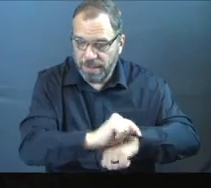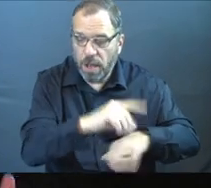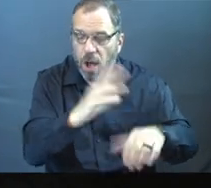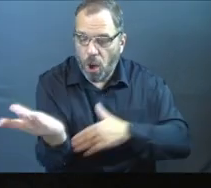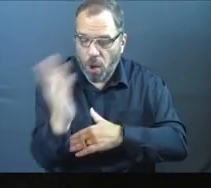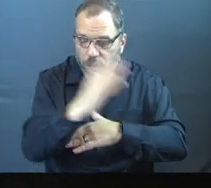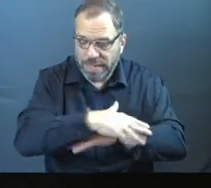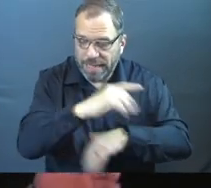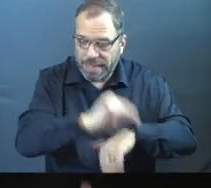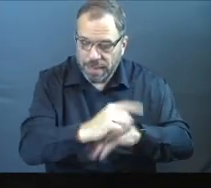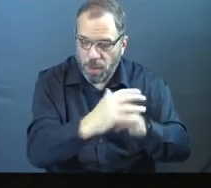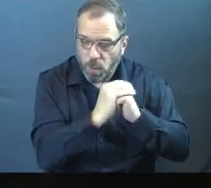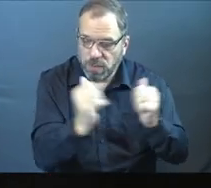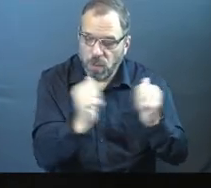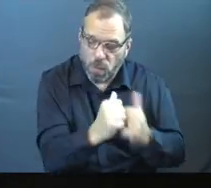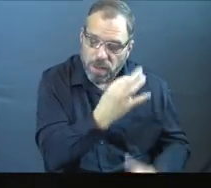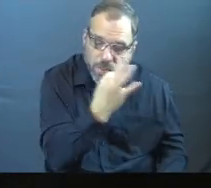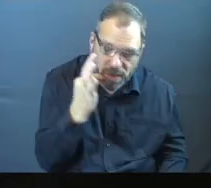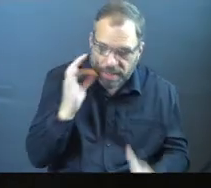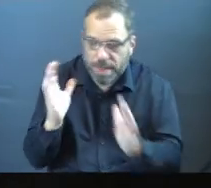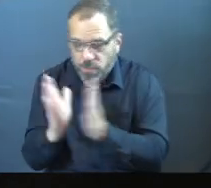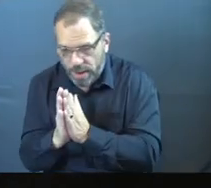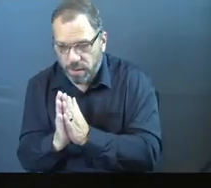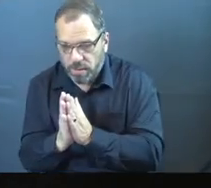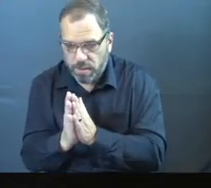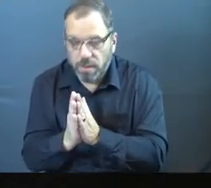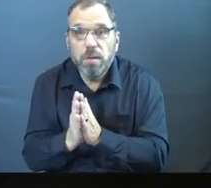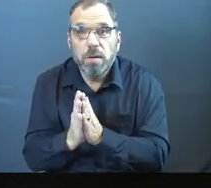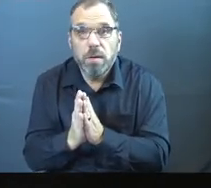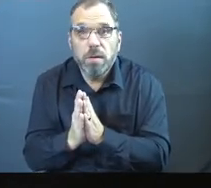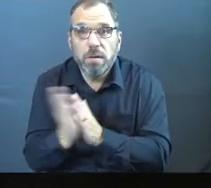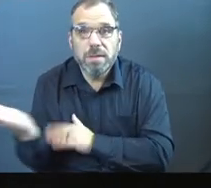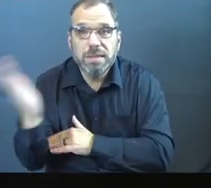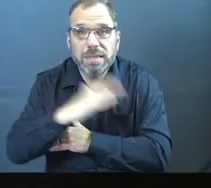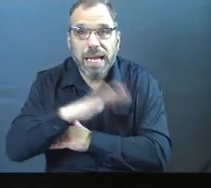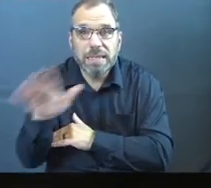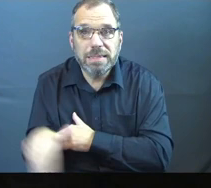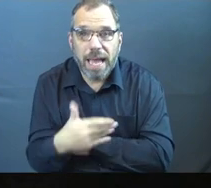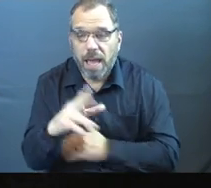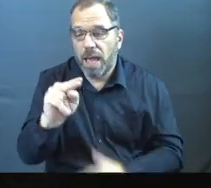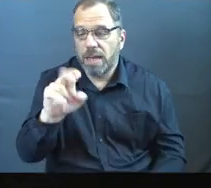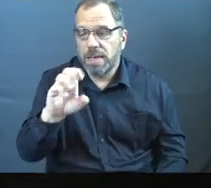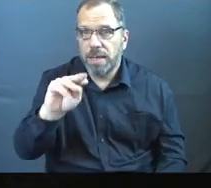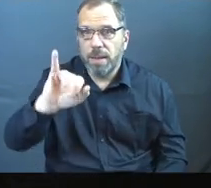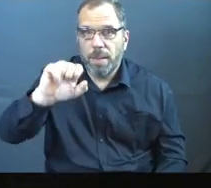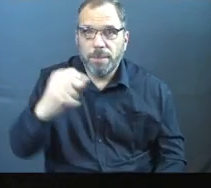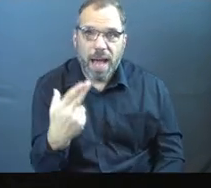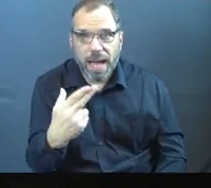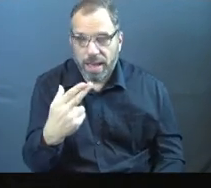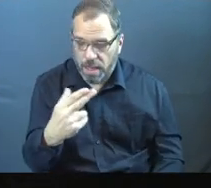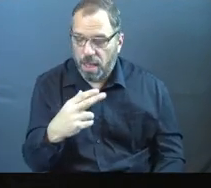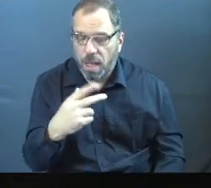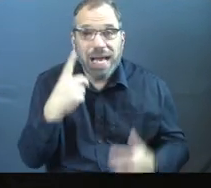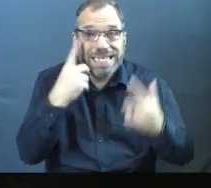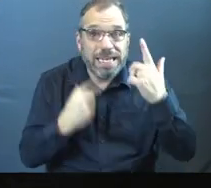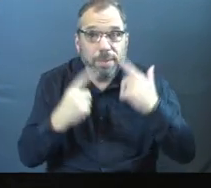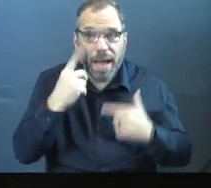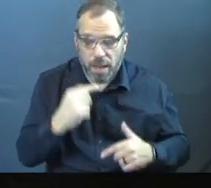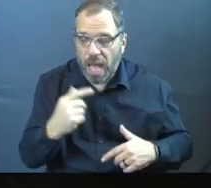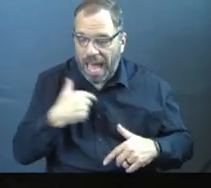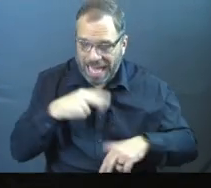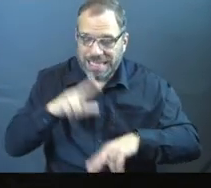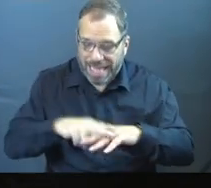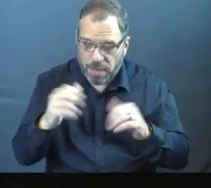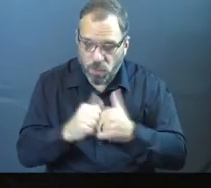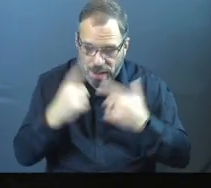days in the temple worshiping with fasting and prayer. Night and day. Nehemiah. When I heard this, Nehemiah 1.4, when I heard this, I